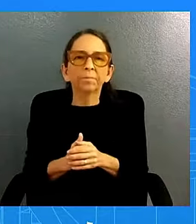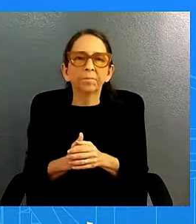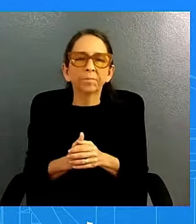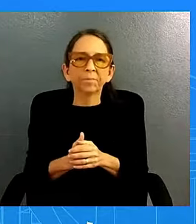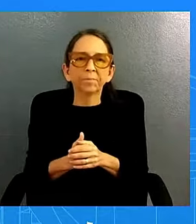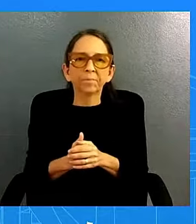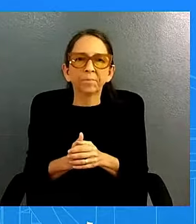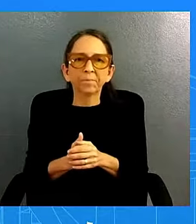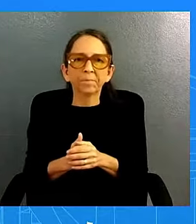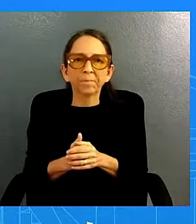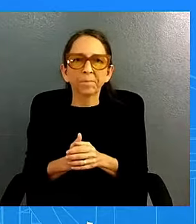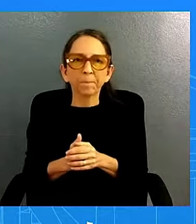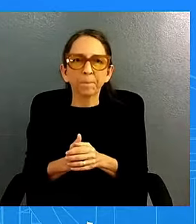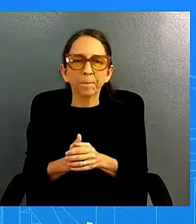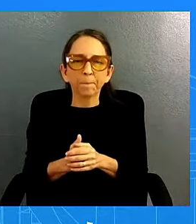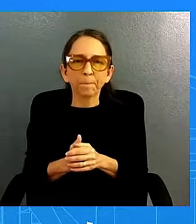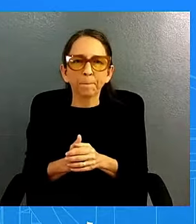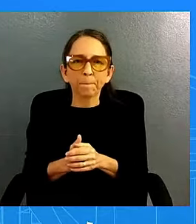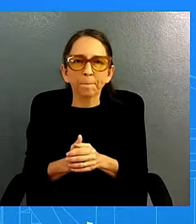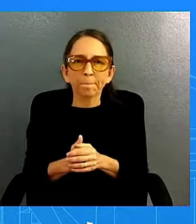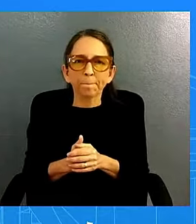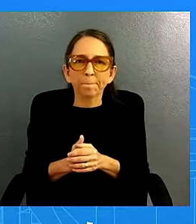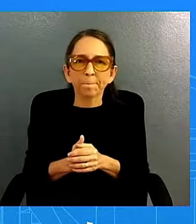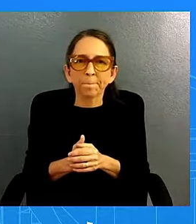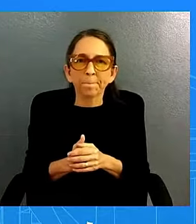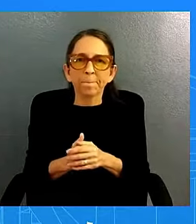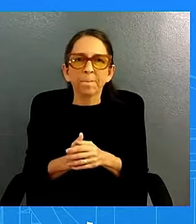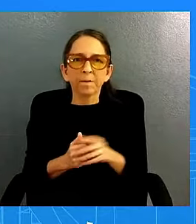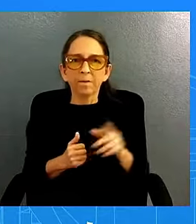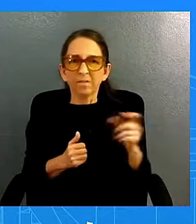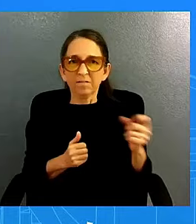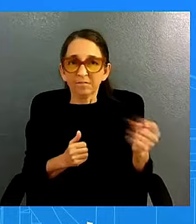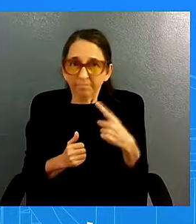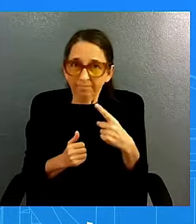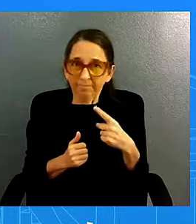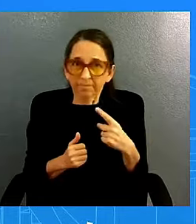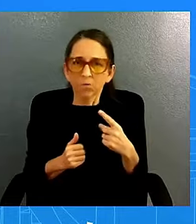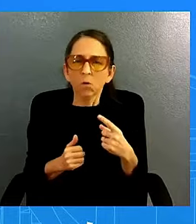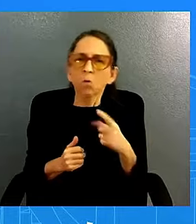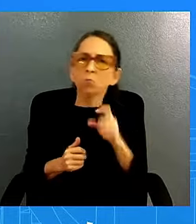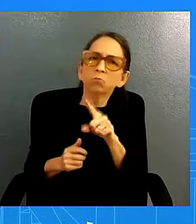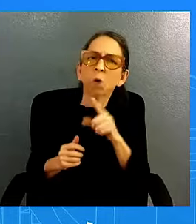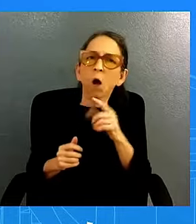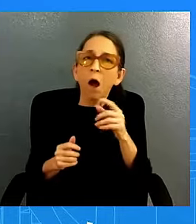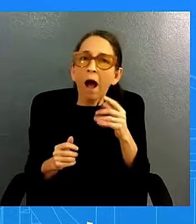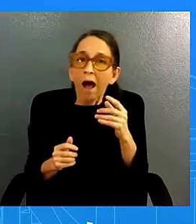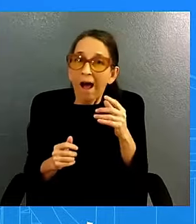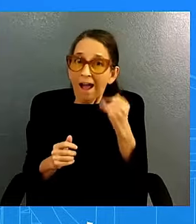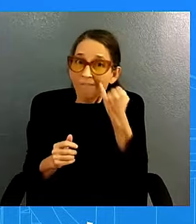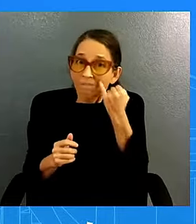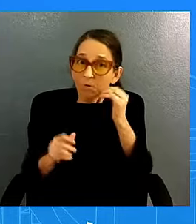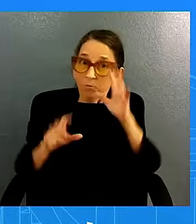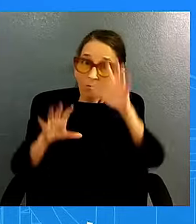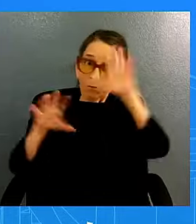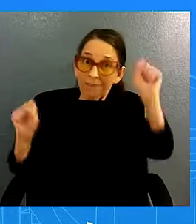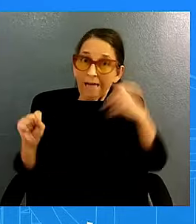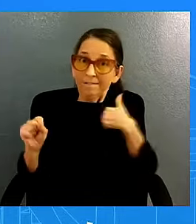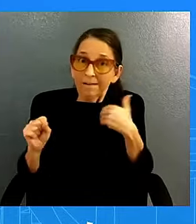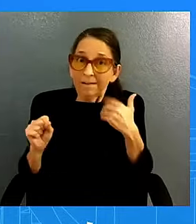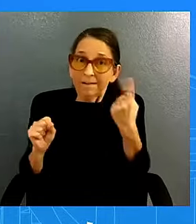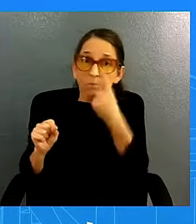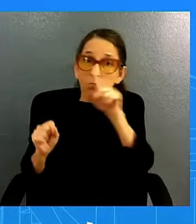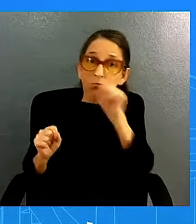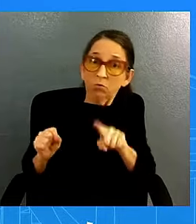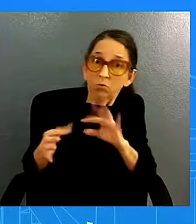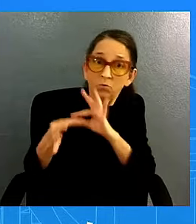you're you know one of the people that the president would call if he has any questions about the american economy i was curious